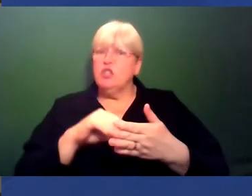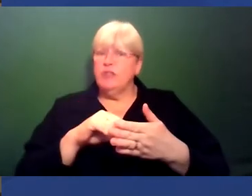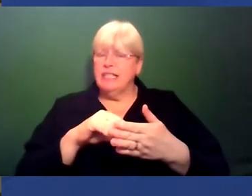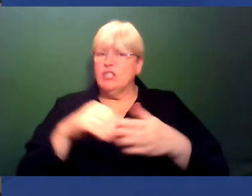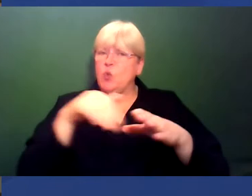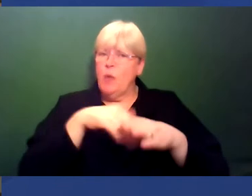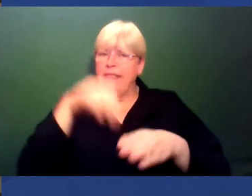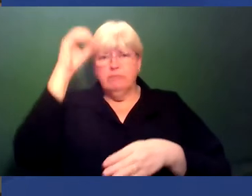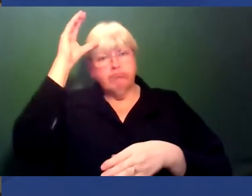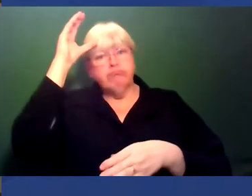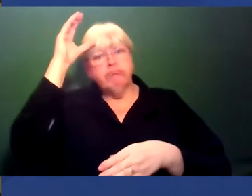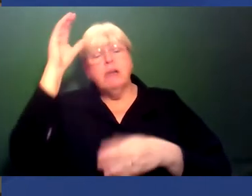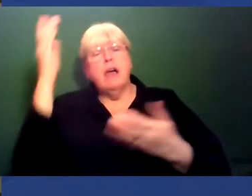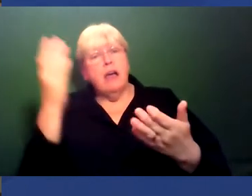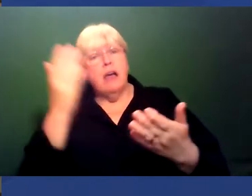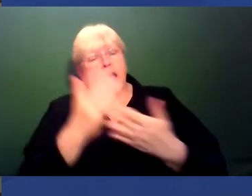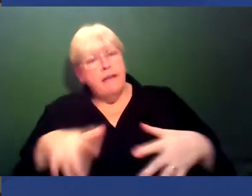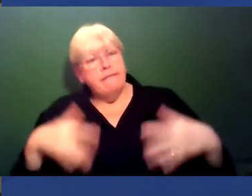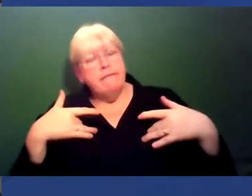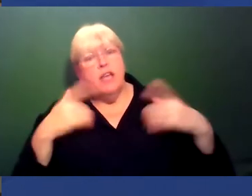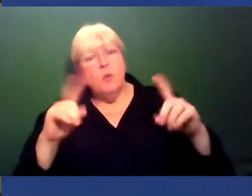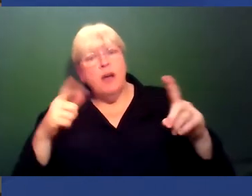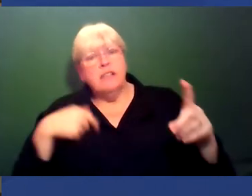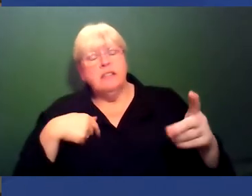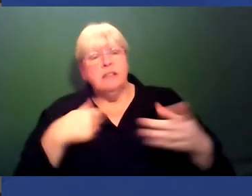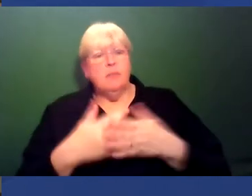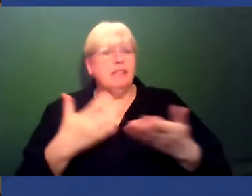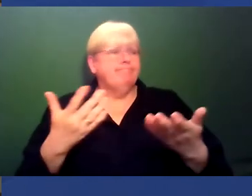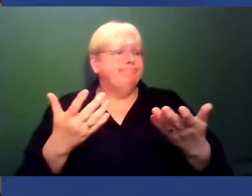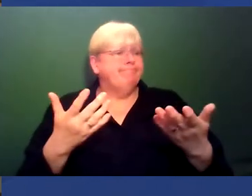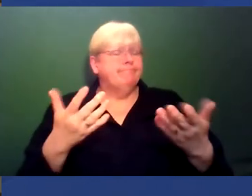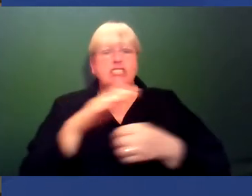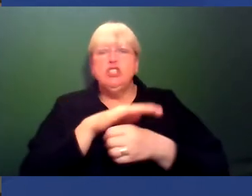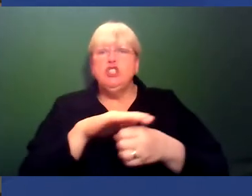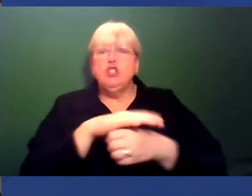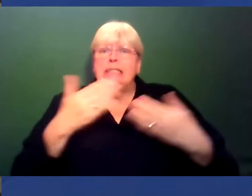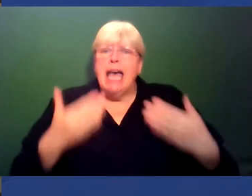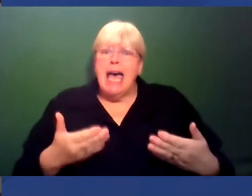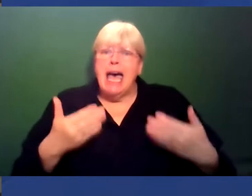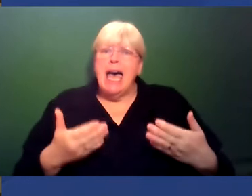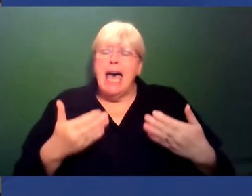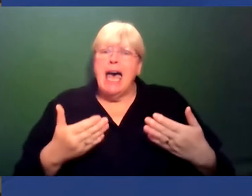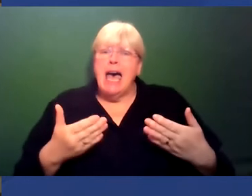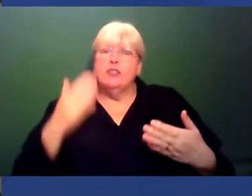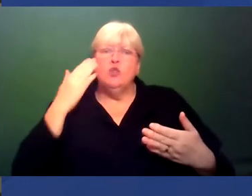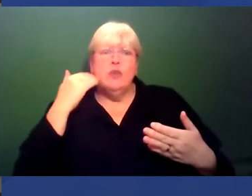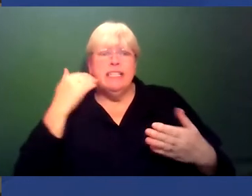What do you feel about the current academic landscape and racism within it? And how does